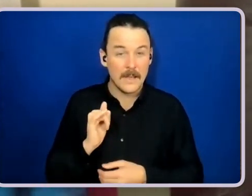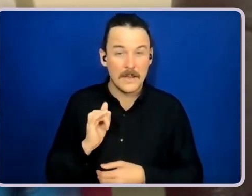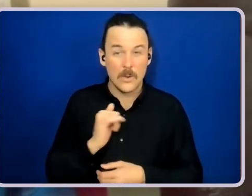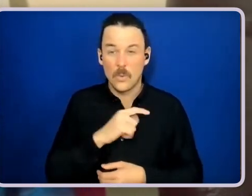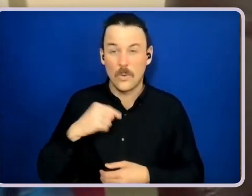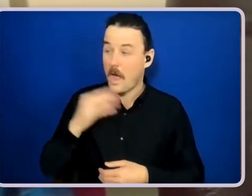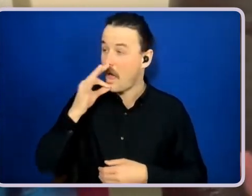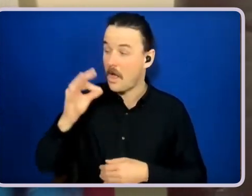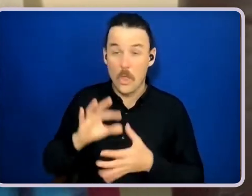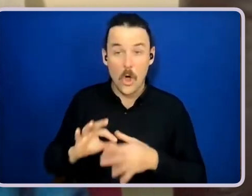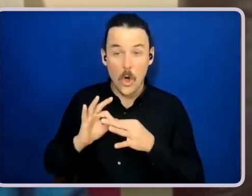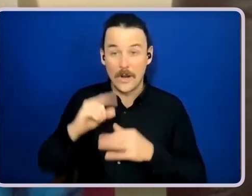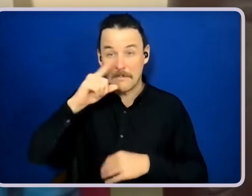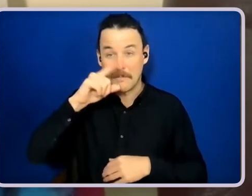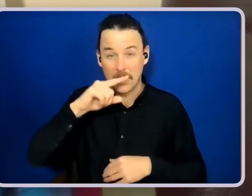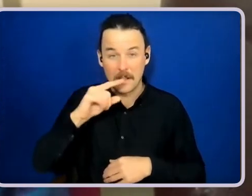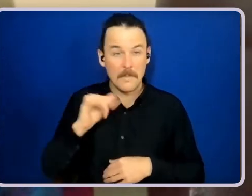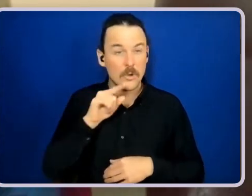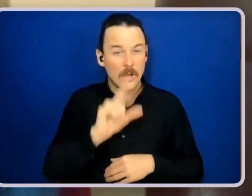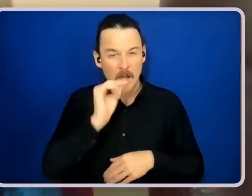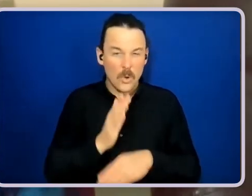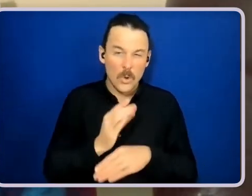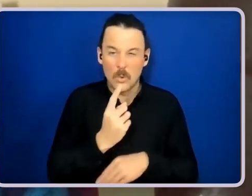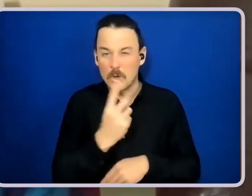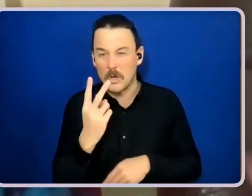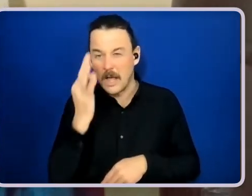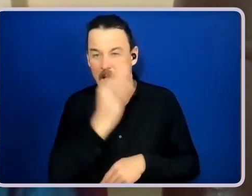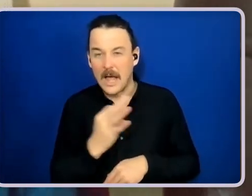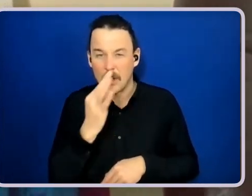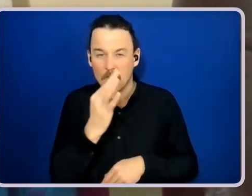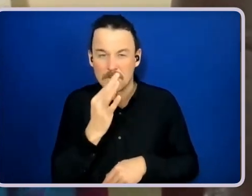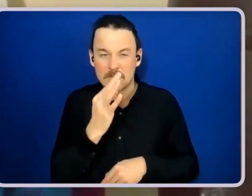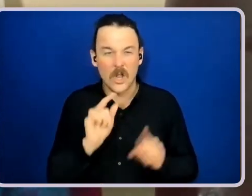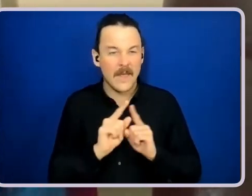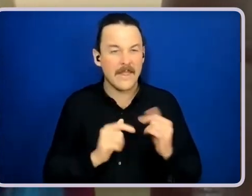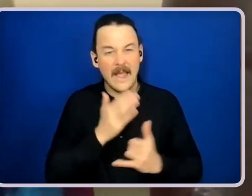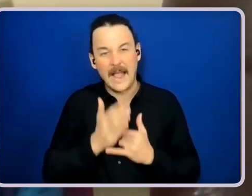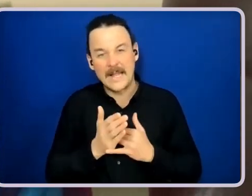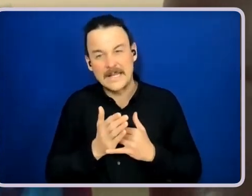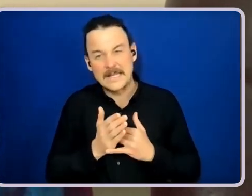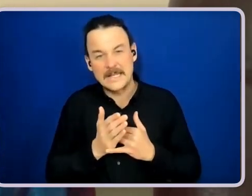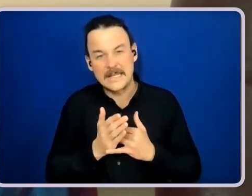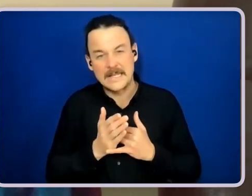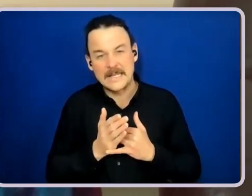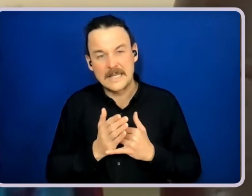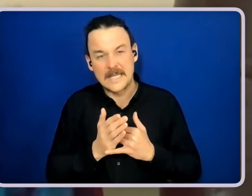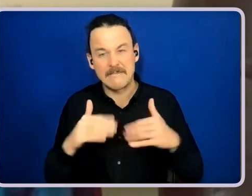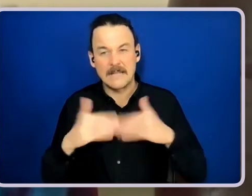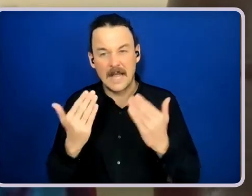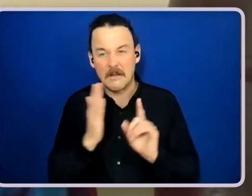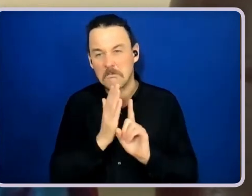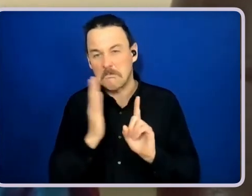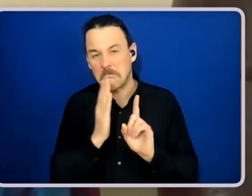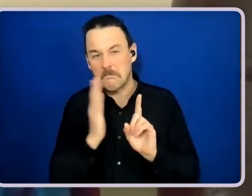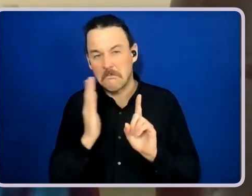couple of hours towards the end of the day. Yeah. Um, just to, to introduce you to, um, to the different machinery and get used